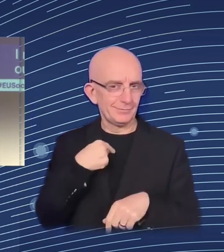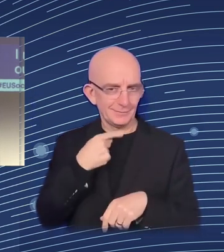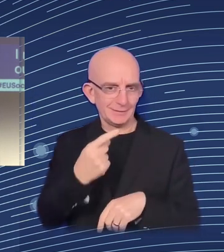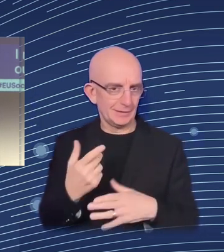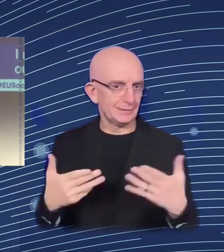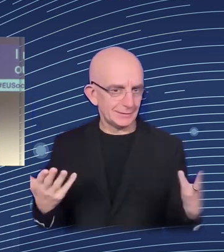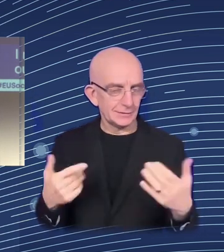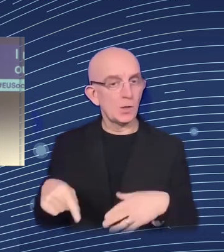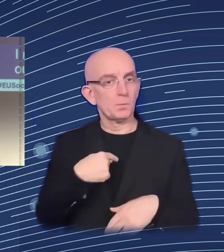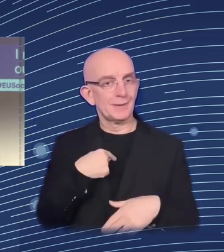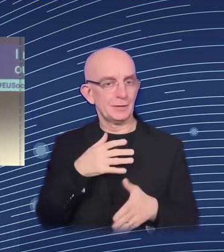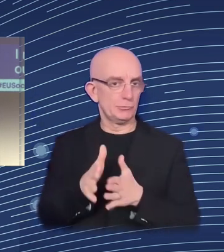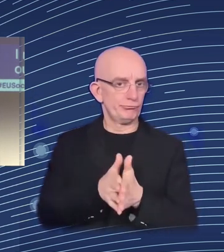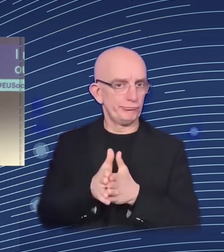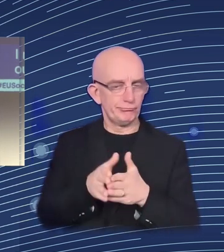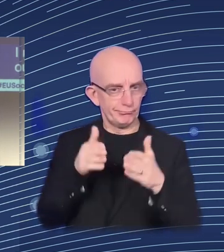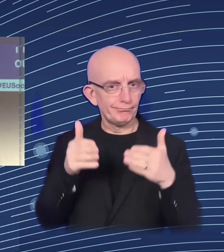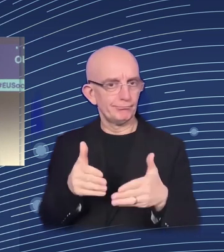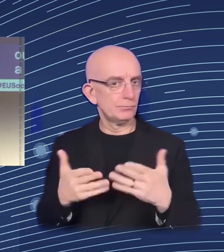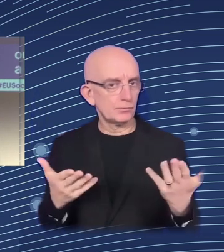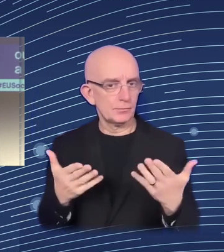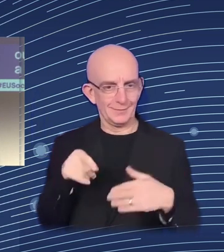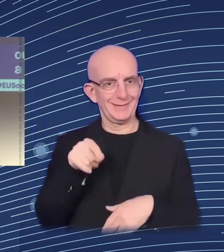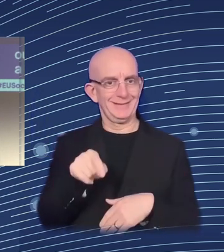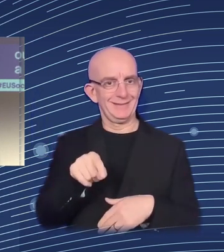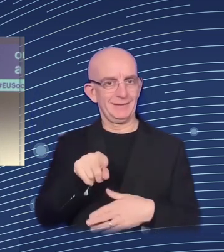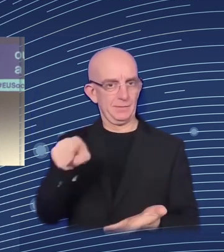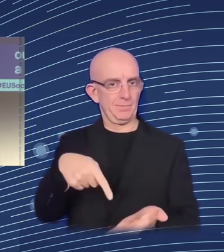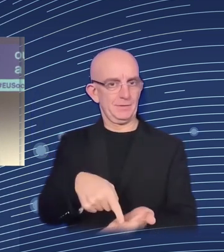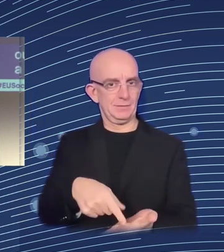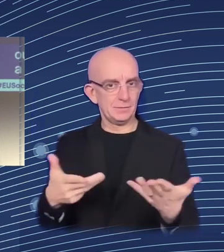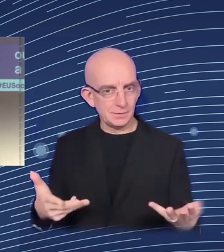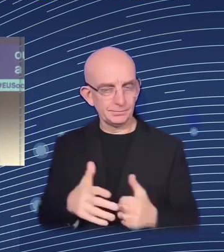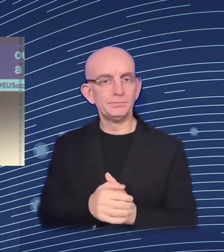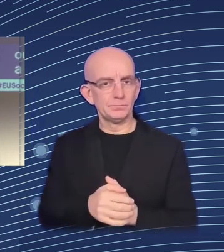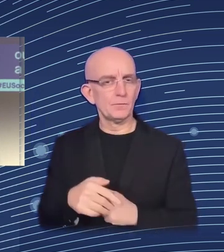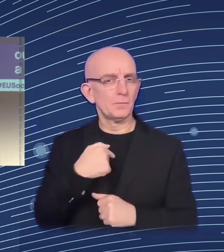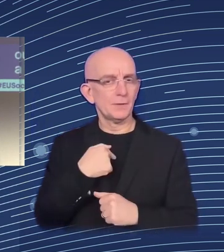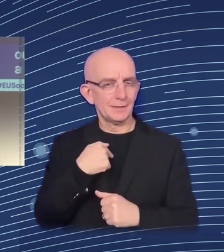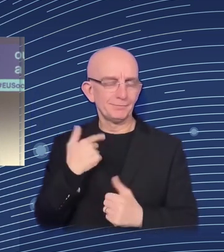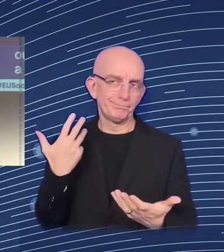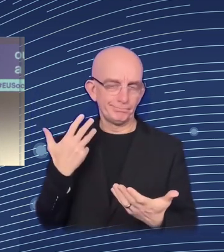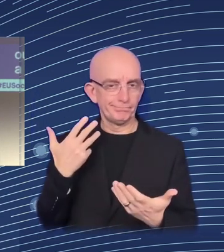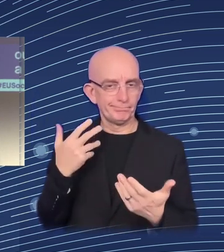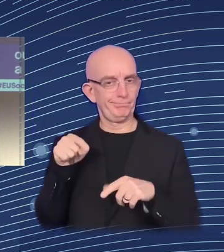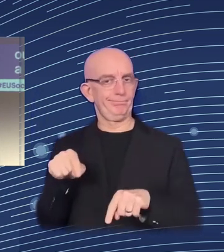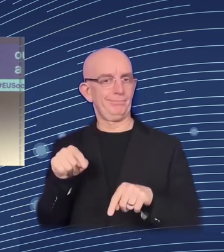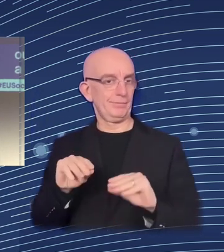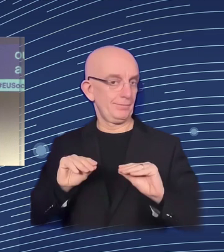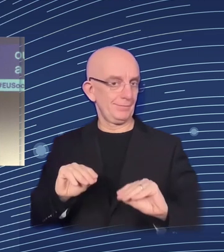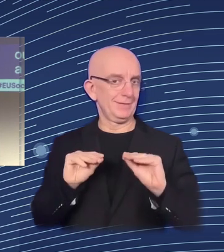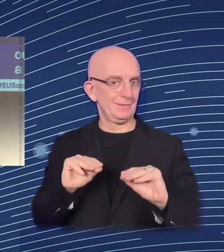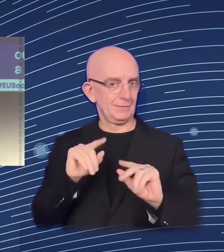disentangle all the different mechanisms that are at work. And here